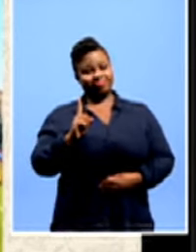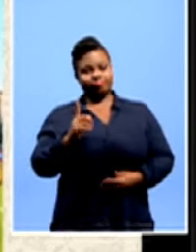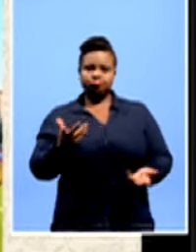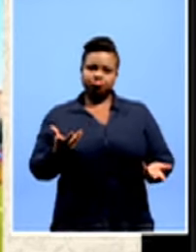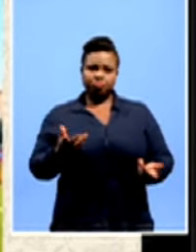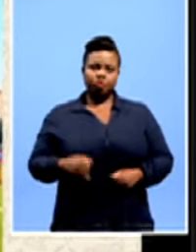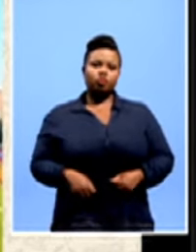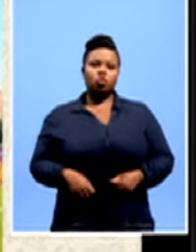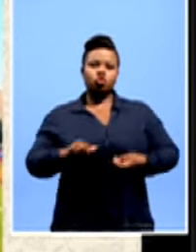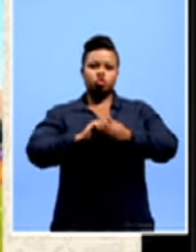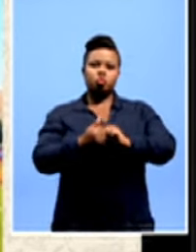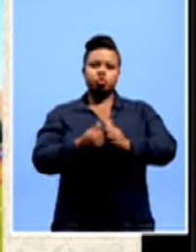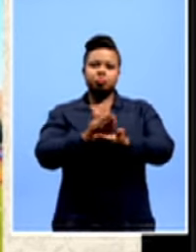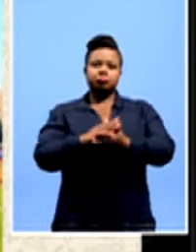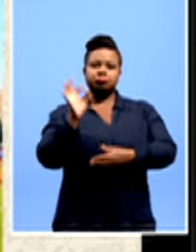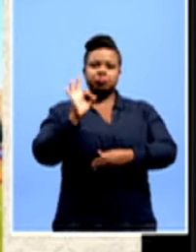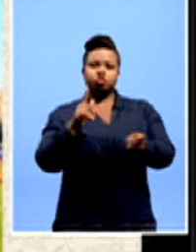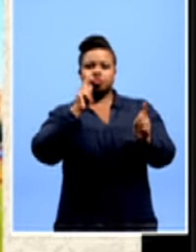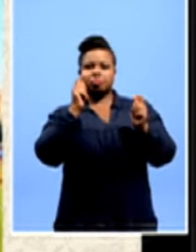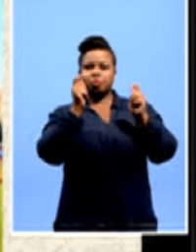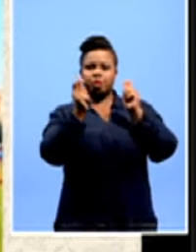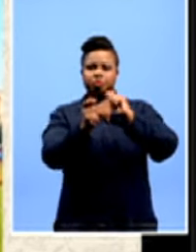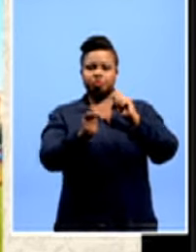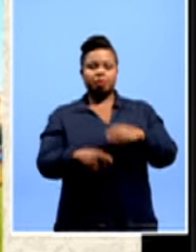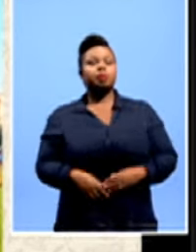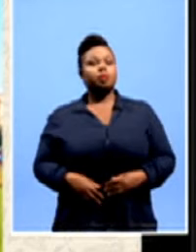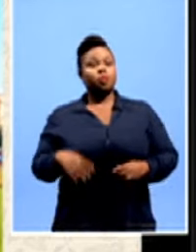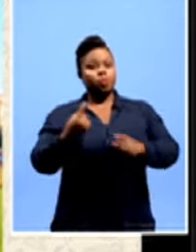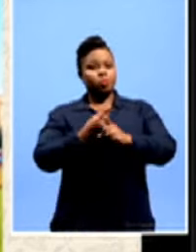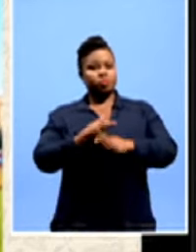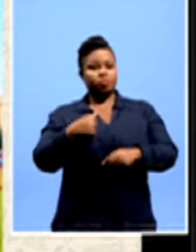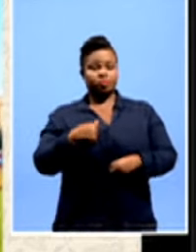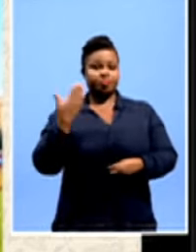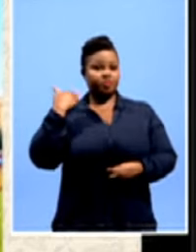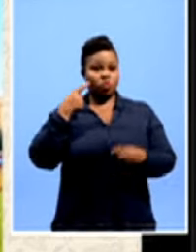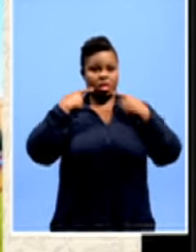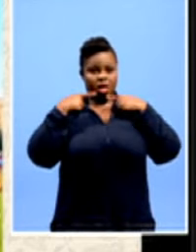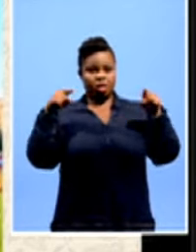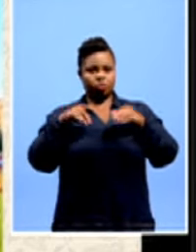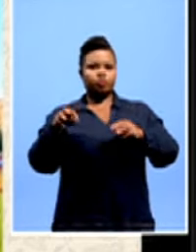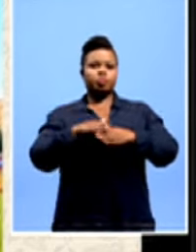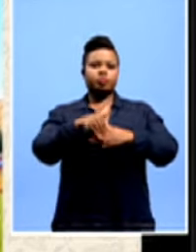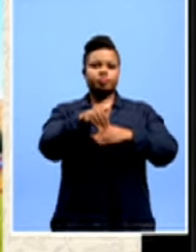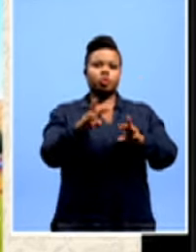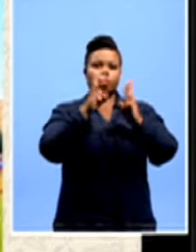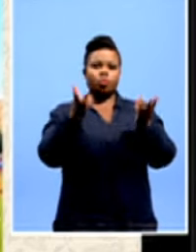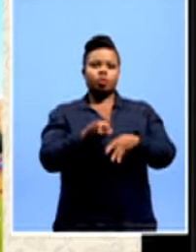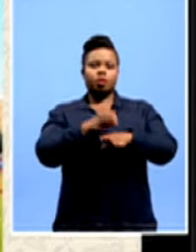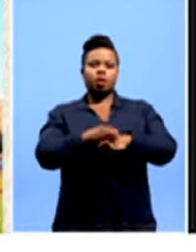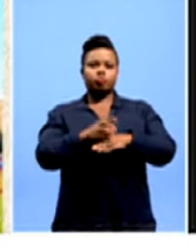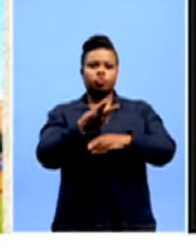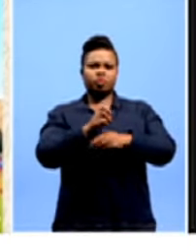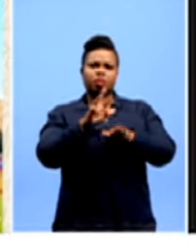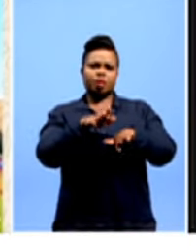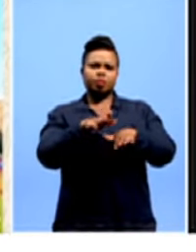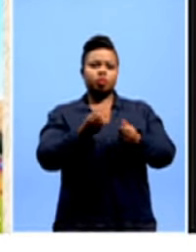cultures and sports and transformation on the back of the announcement that came for the Cricket World Cup 2019, the pro-tier